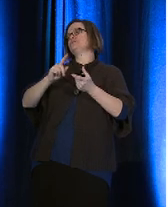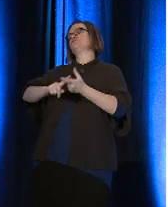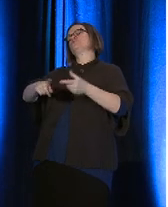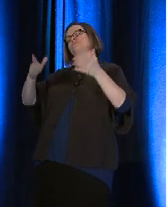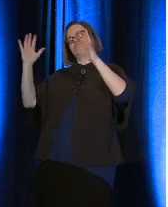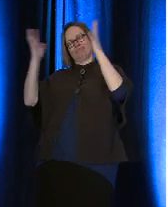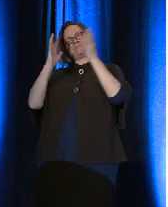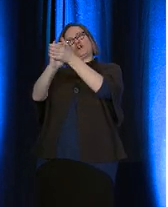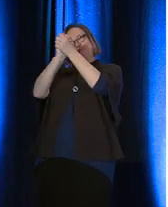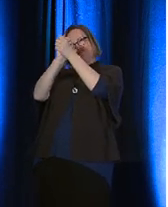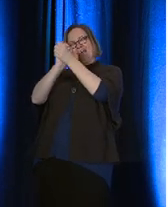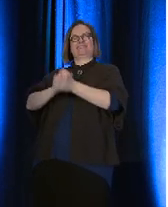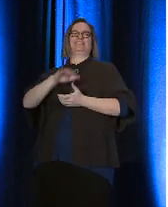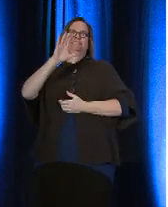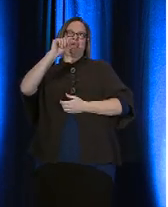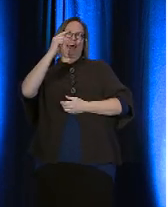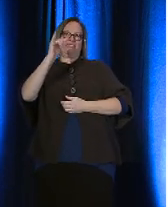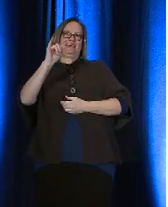Thank